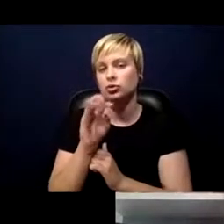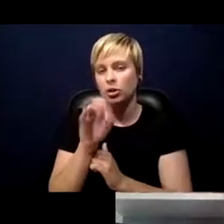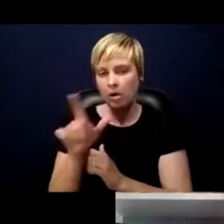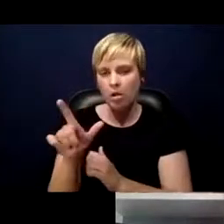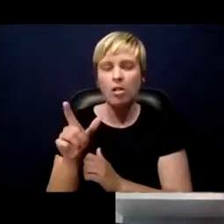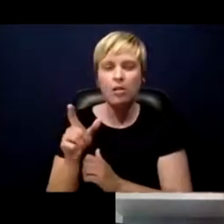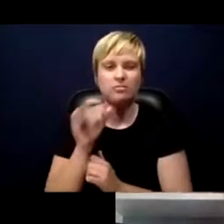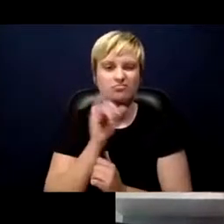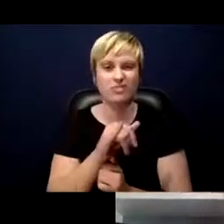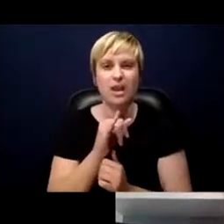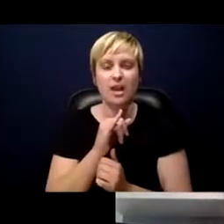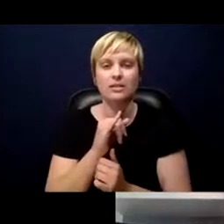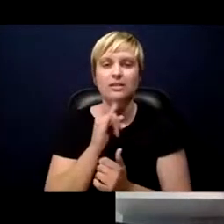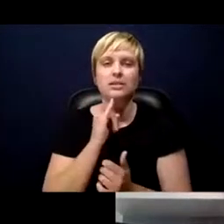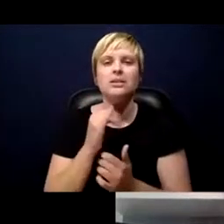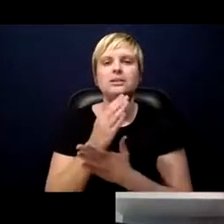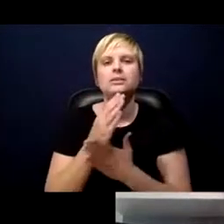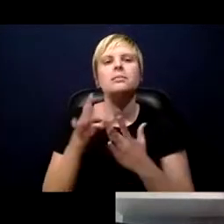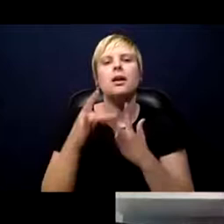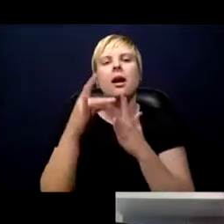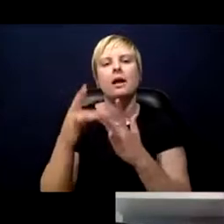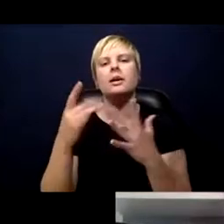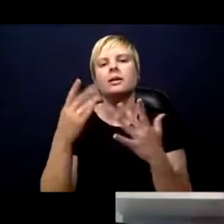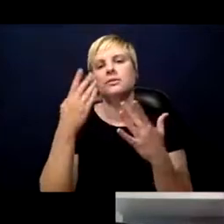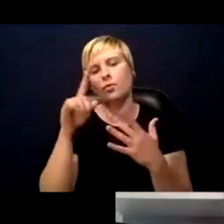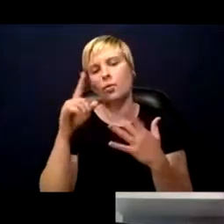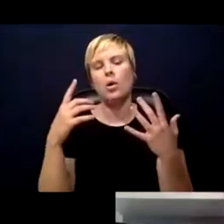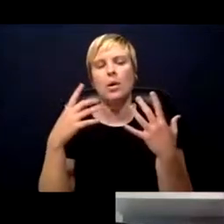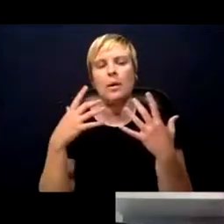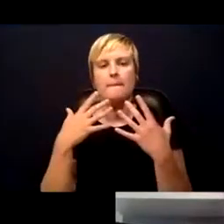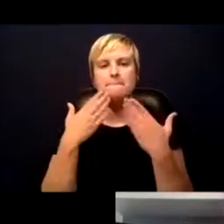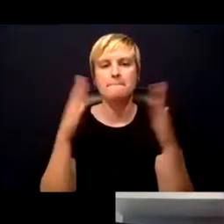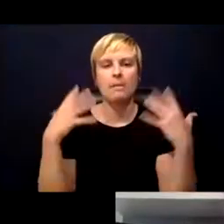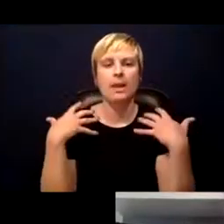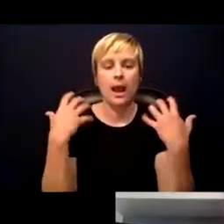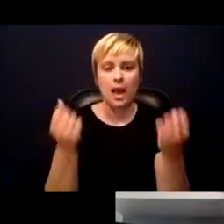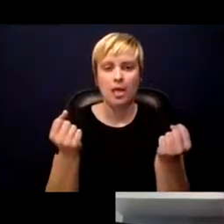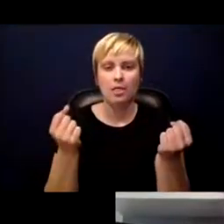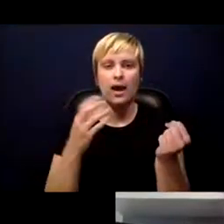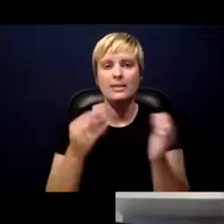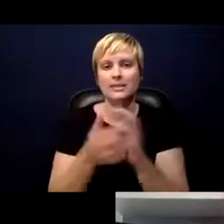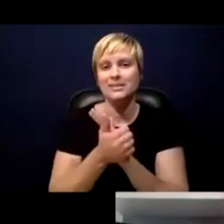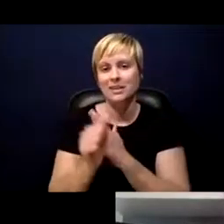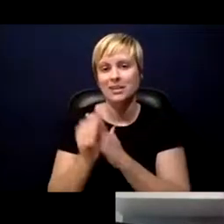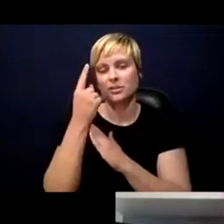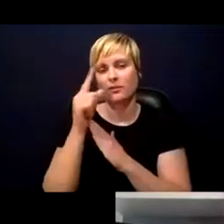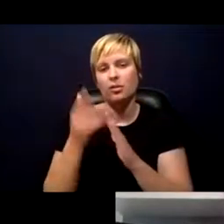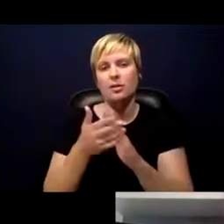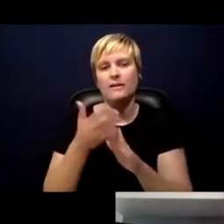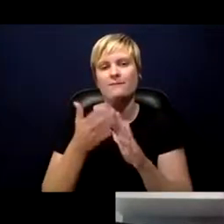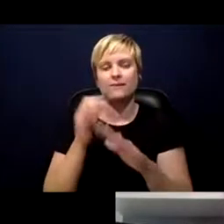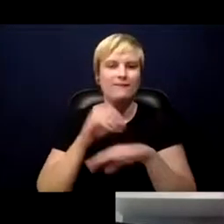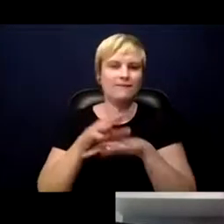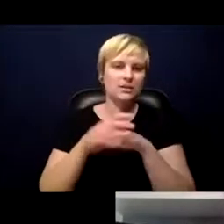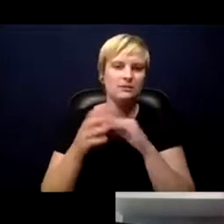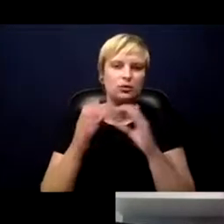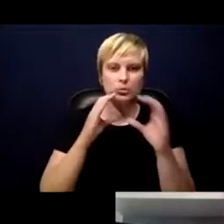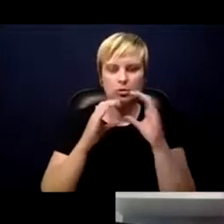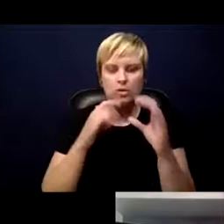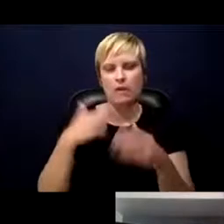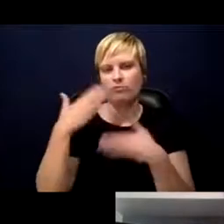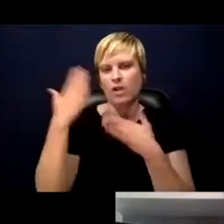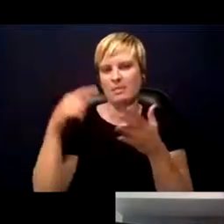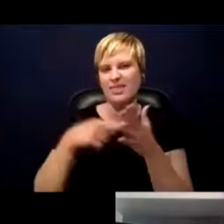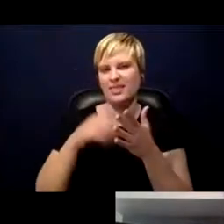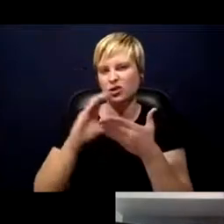in our public health law of this country, and the skills of effective communication, I will recommend is on COSARA and you can use it.